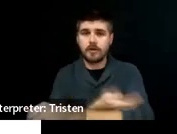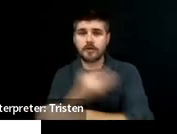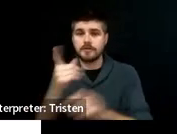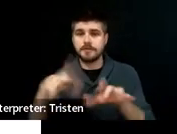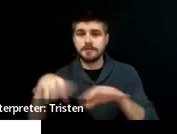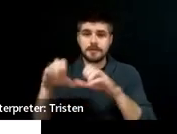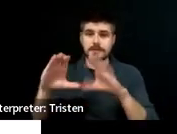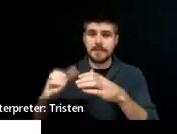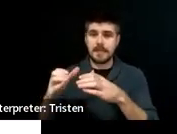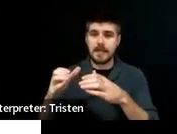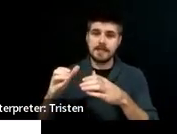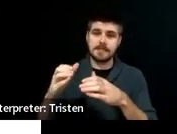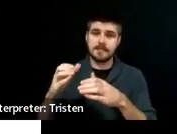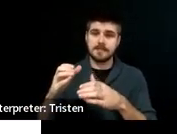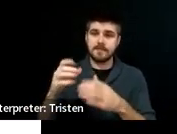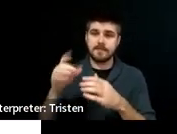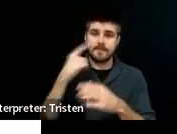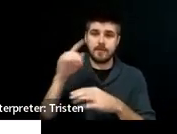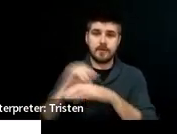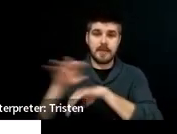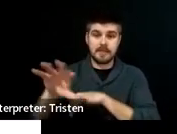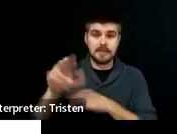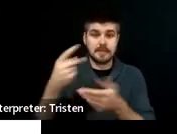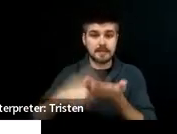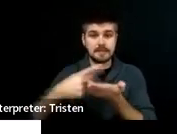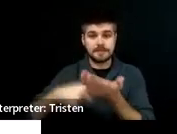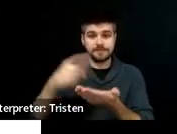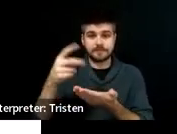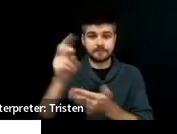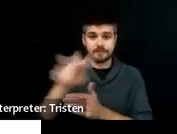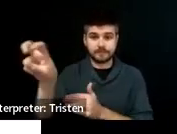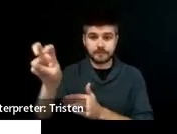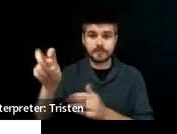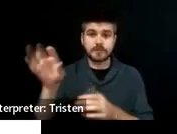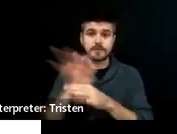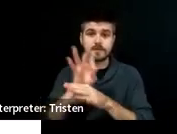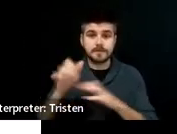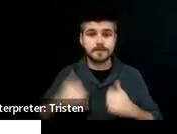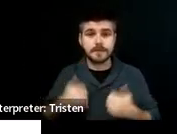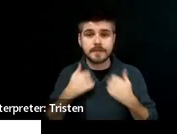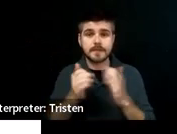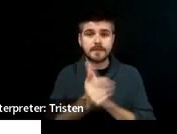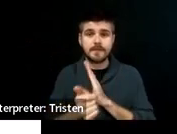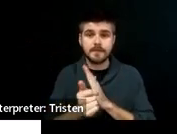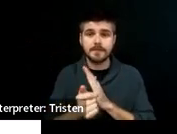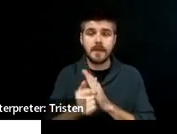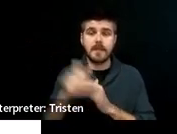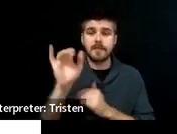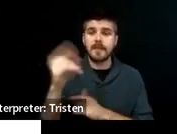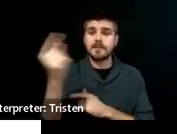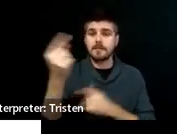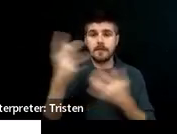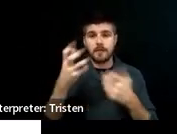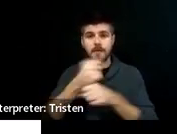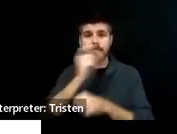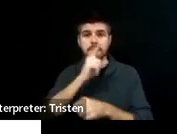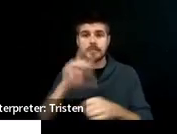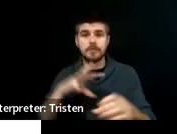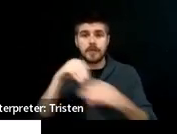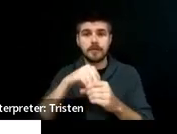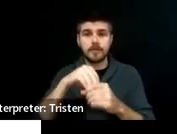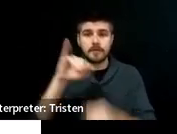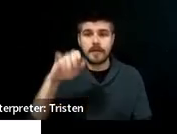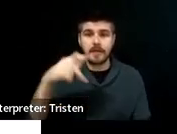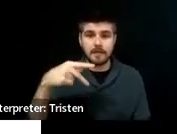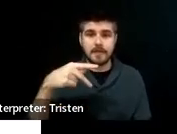is a class that talks about transition and functional life skills. So, I would want to make sure that that was included in